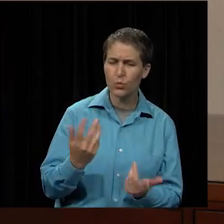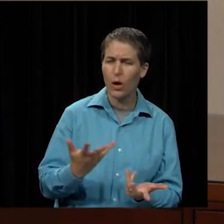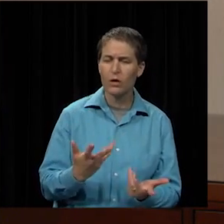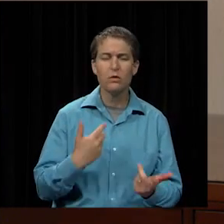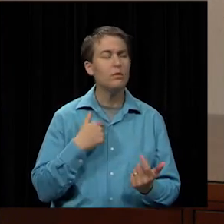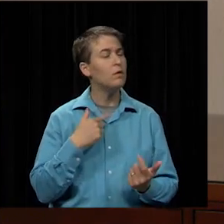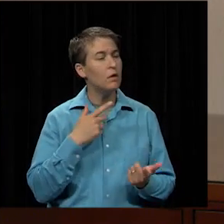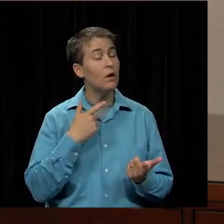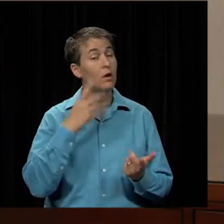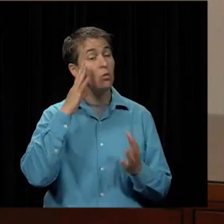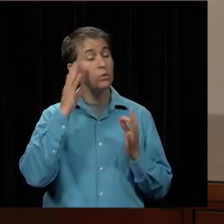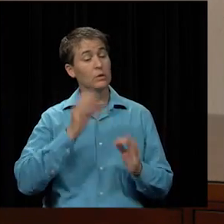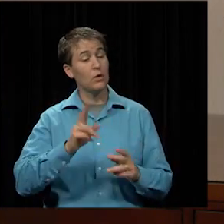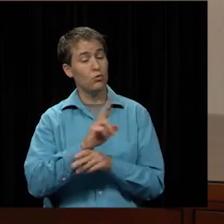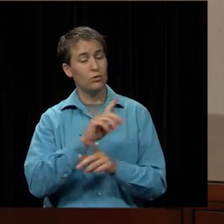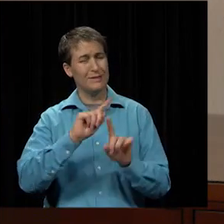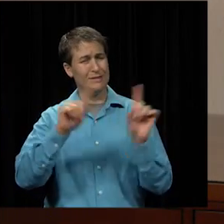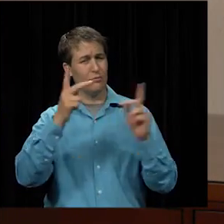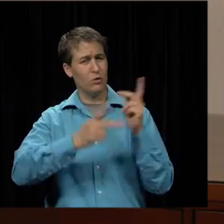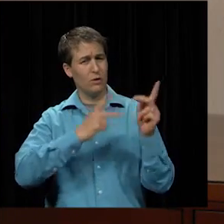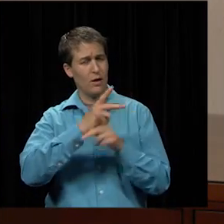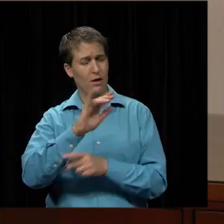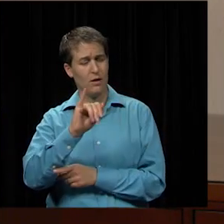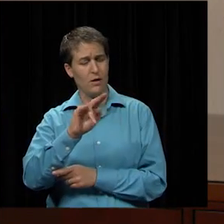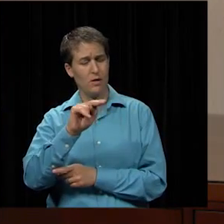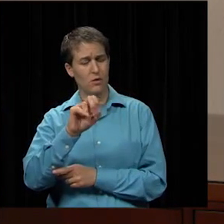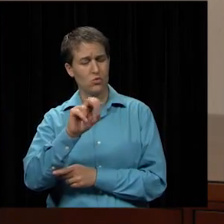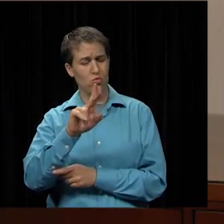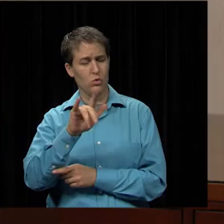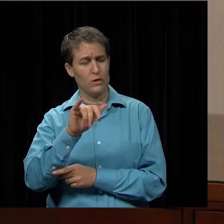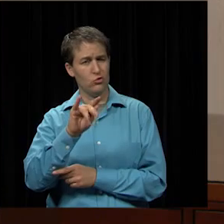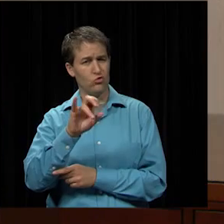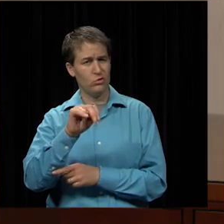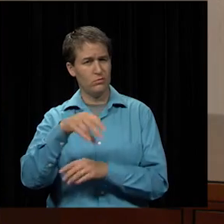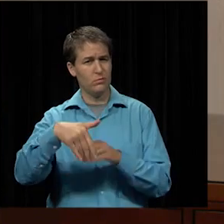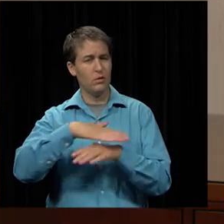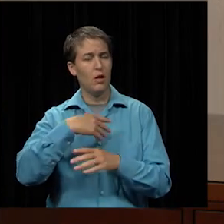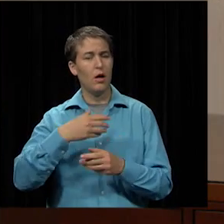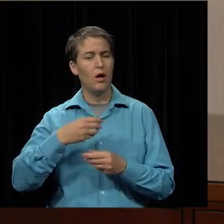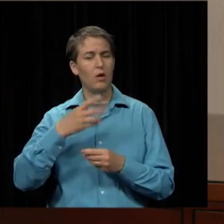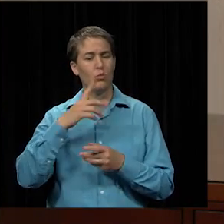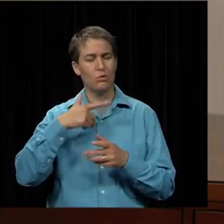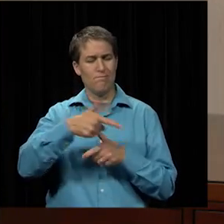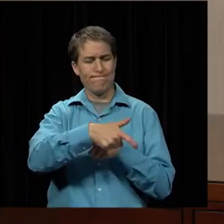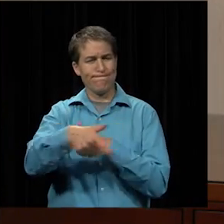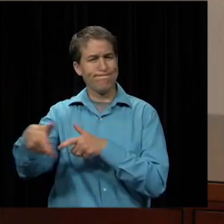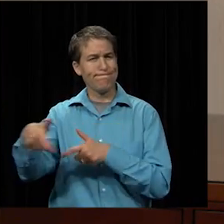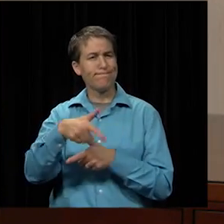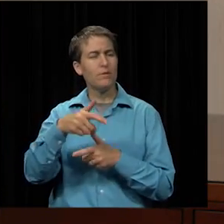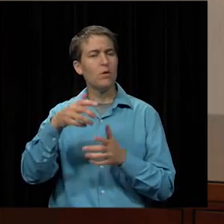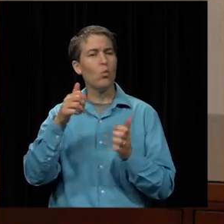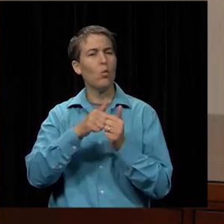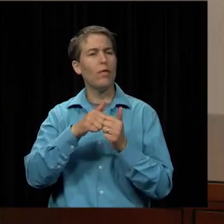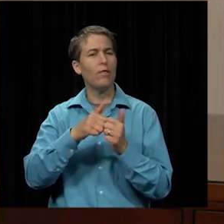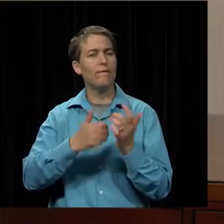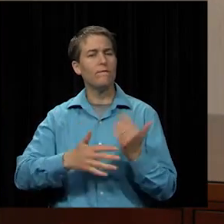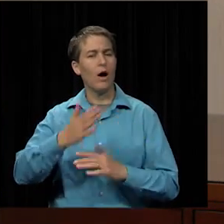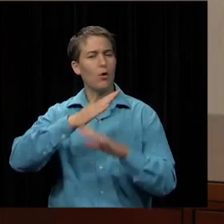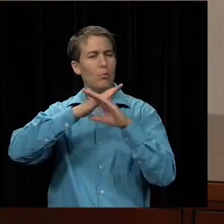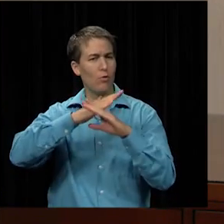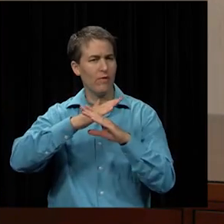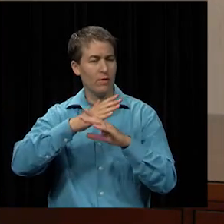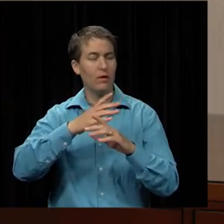a different type of insulation on the roof that provides a fire rating with a spray on fire proofing below was less expensive